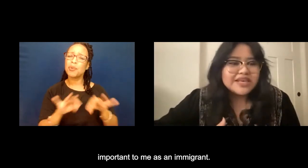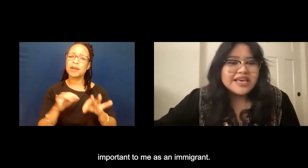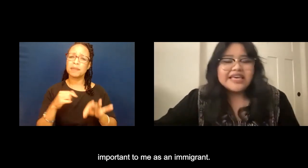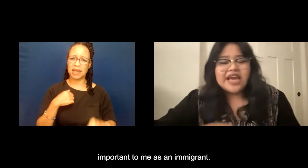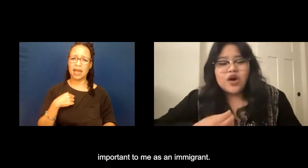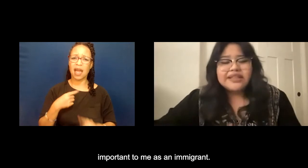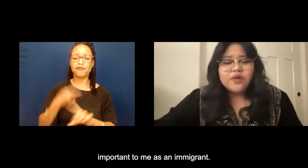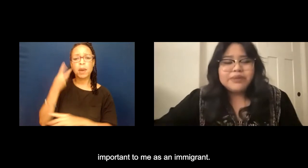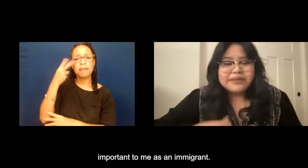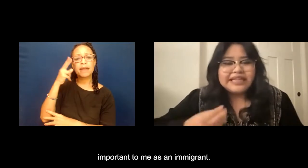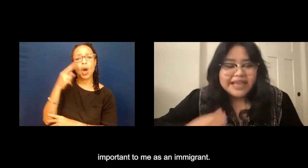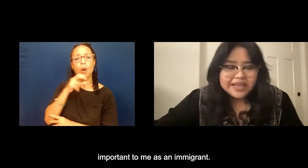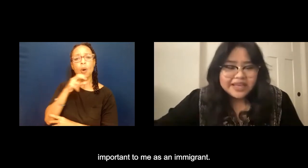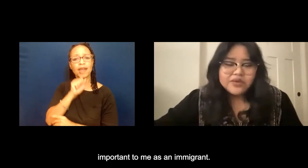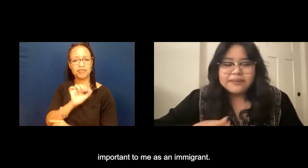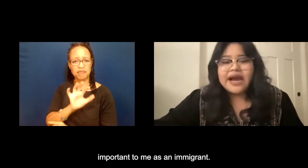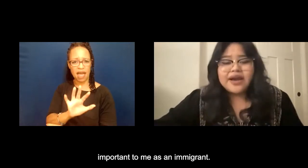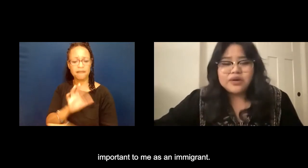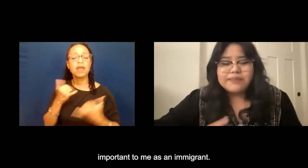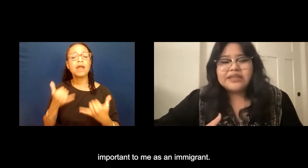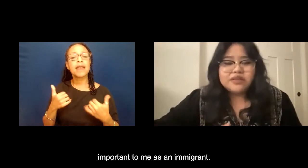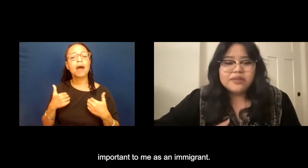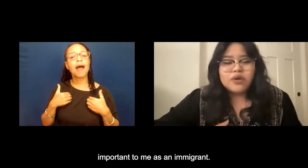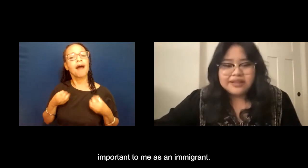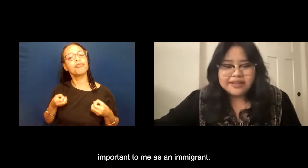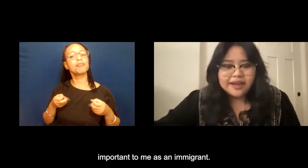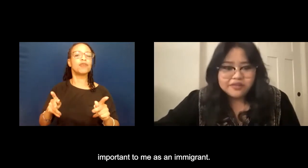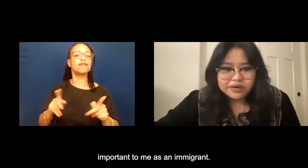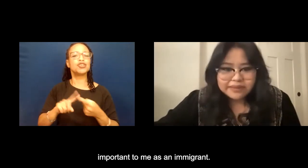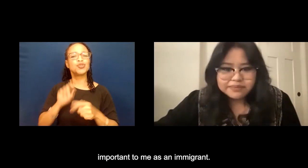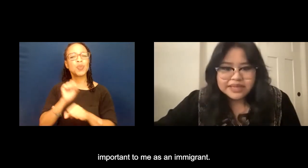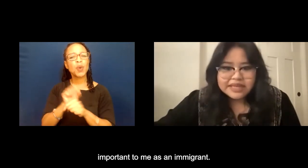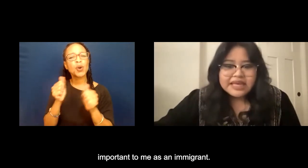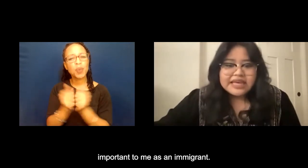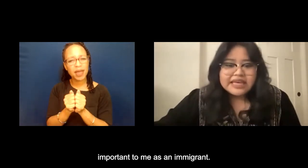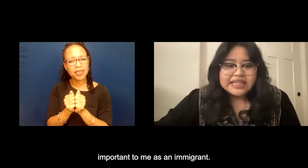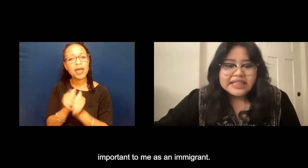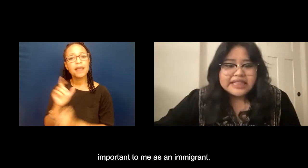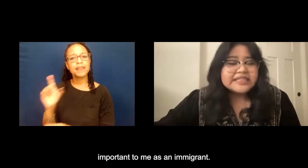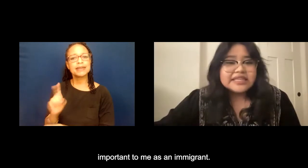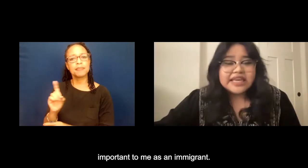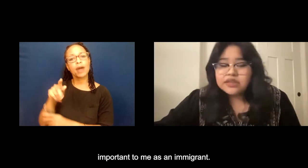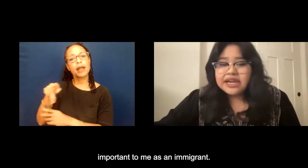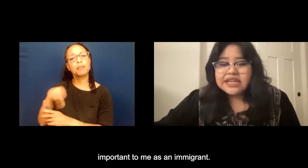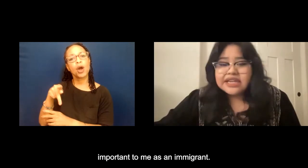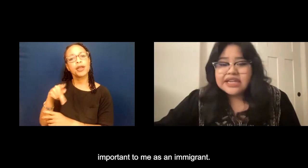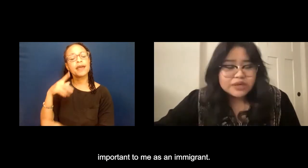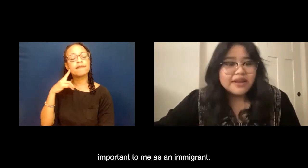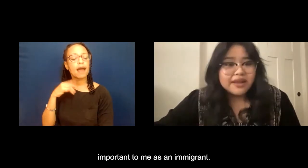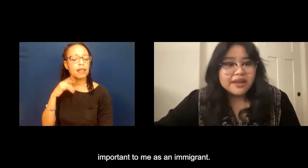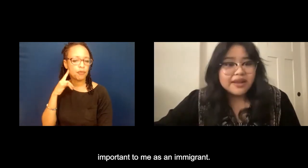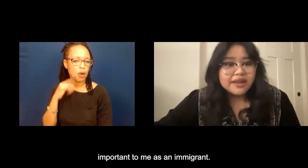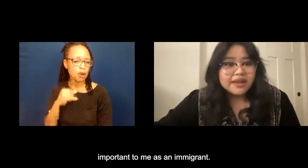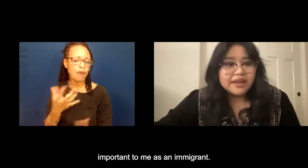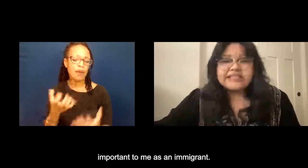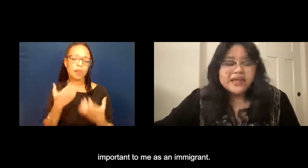años y ahora tengo el privilegio de trabajar con el Partido Demócrata de California. Les quiero dar las gracias por